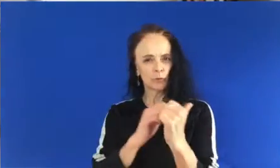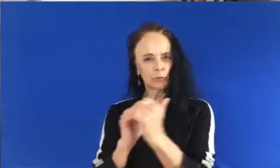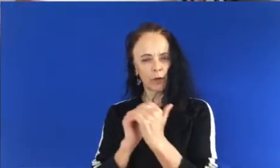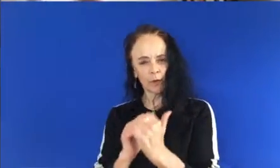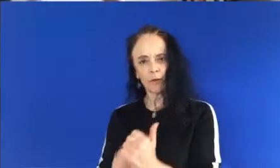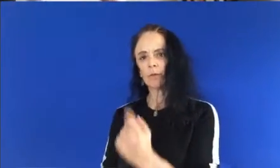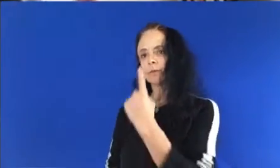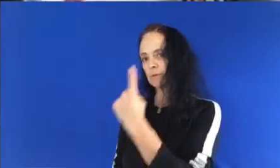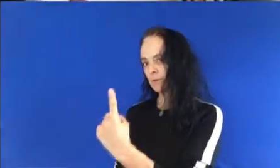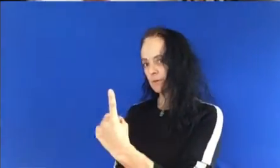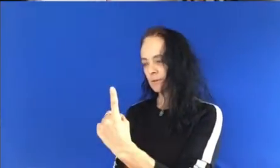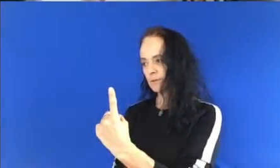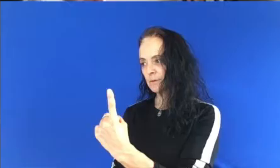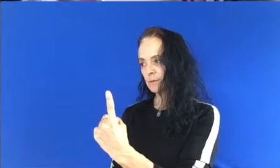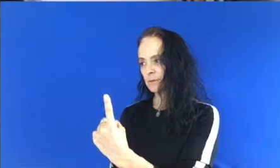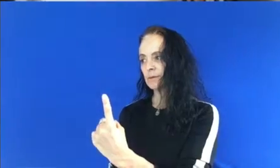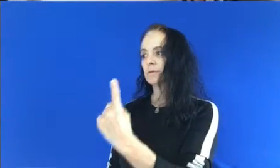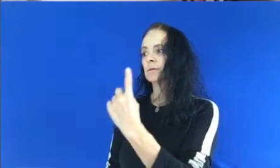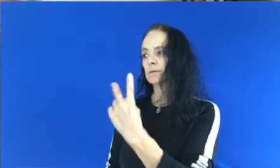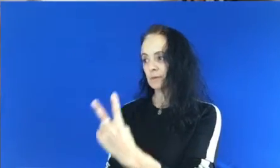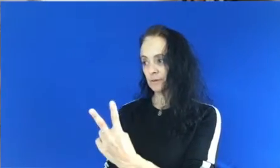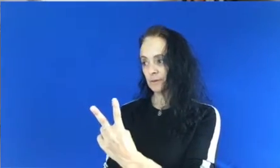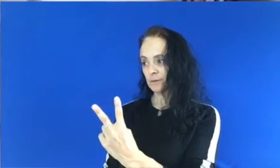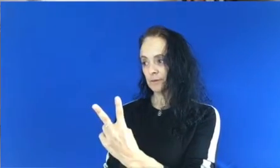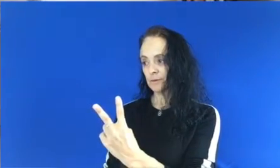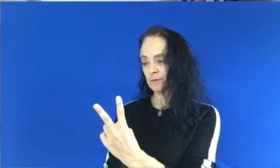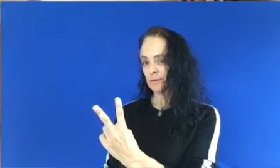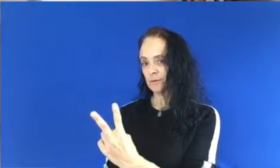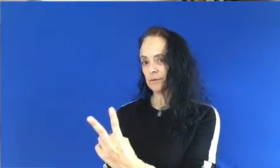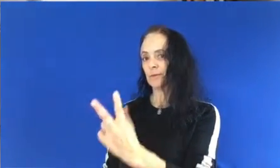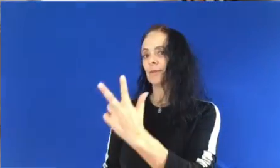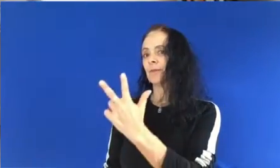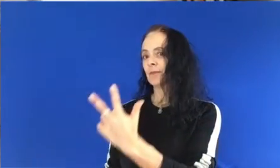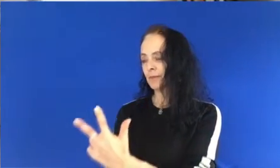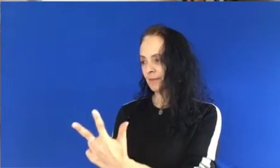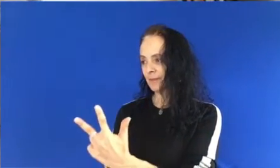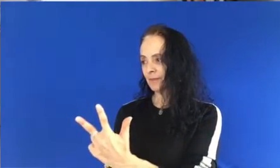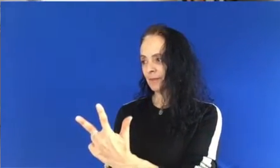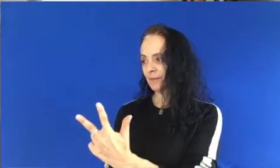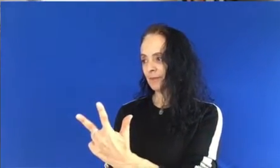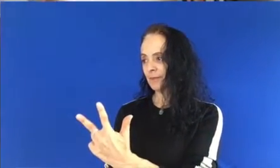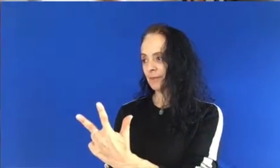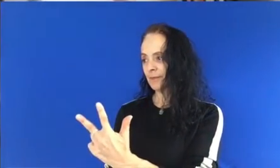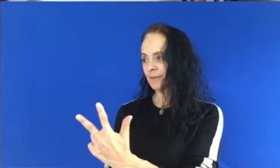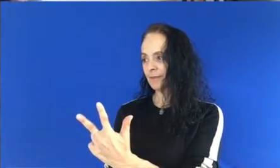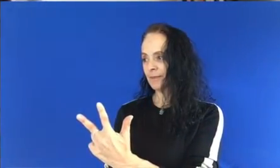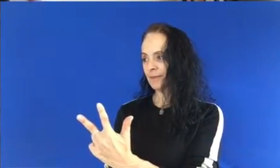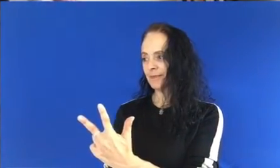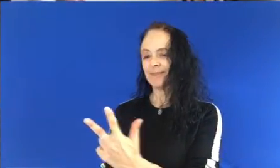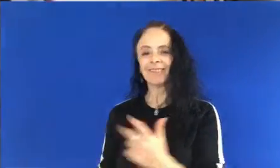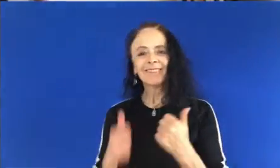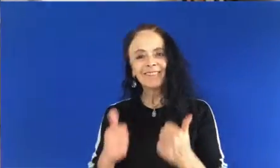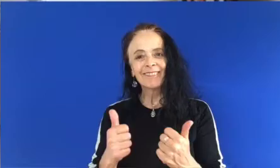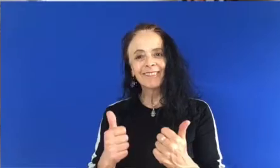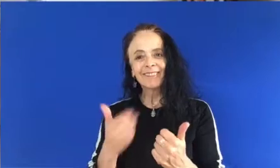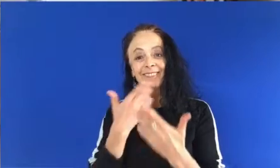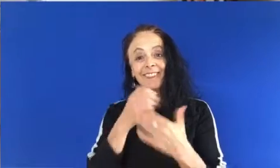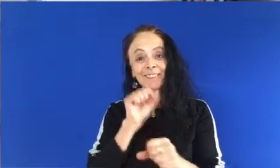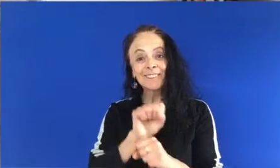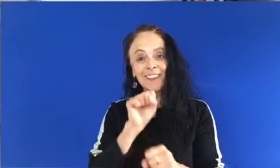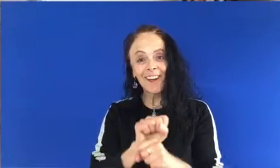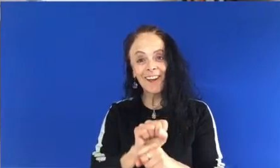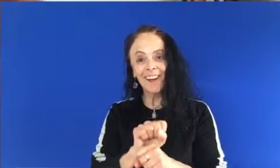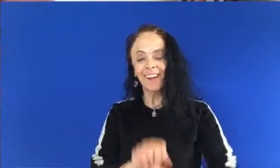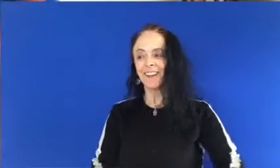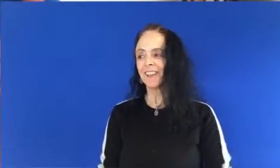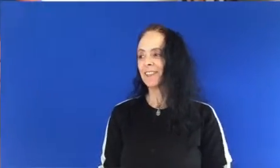Let's count to three. Let's two, three. Good